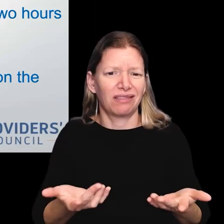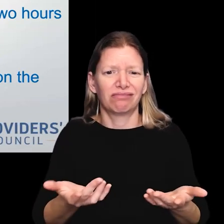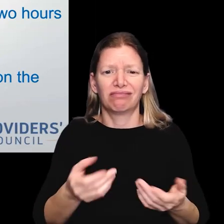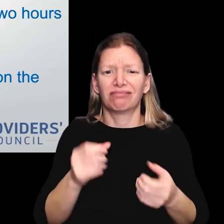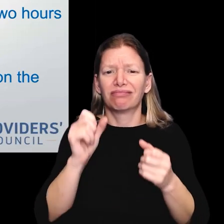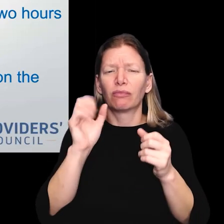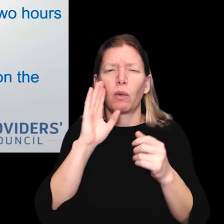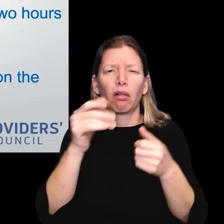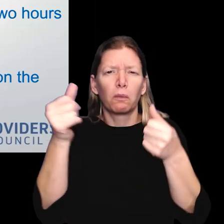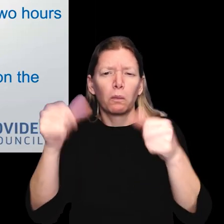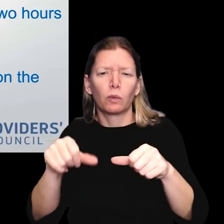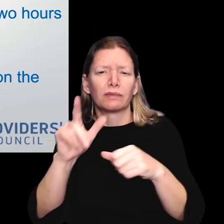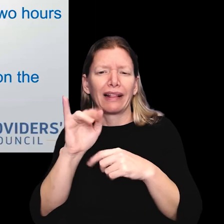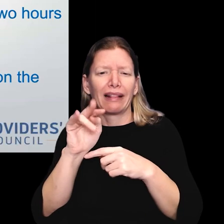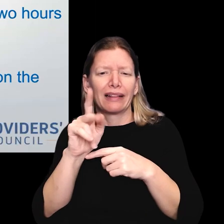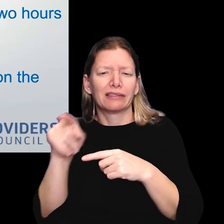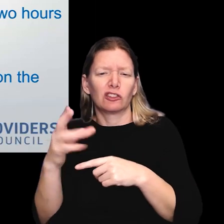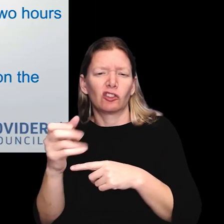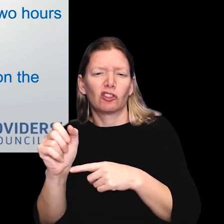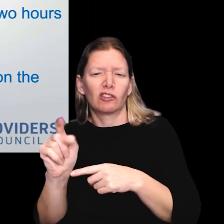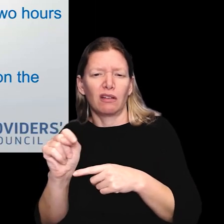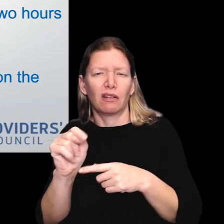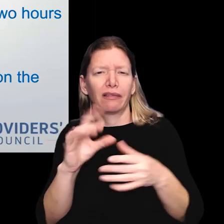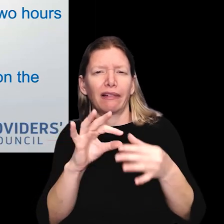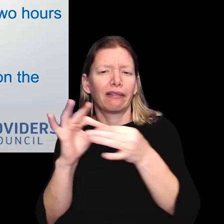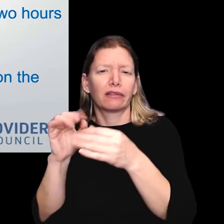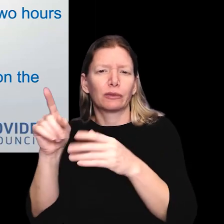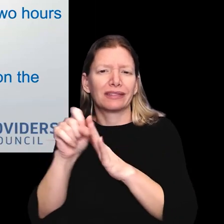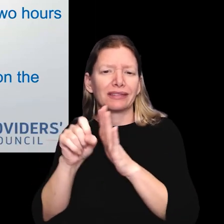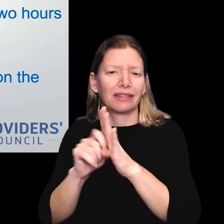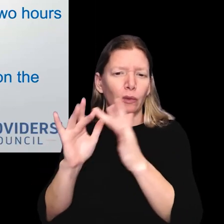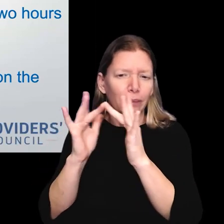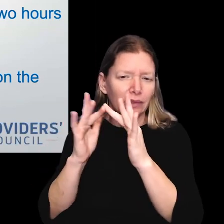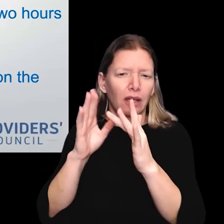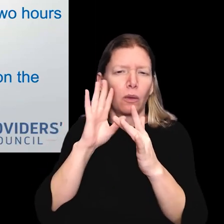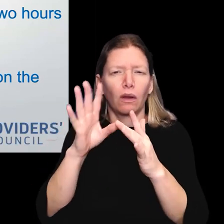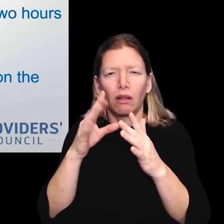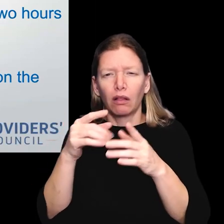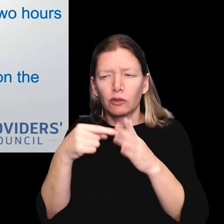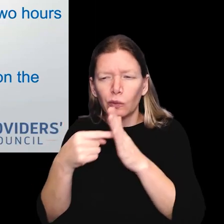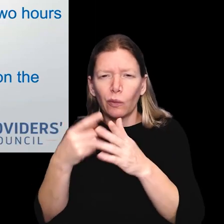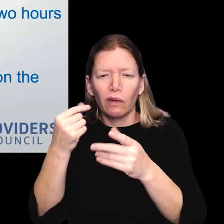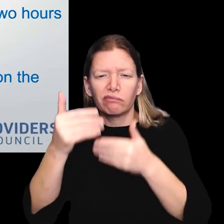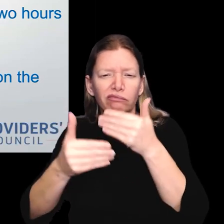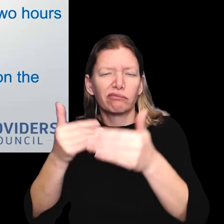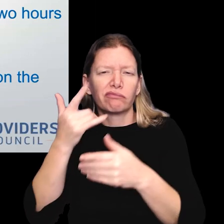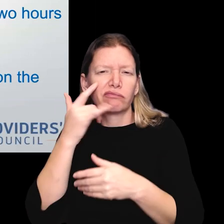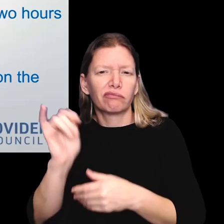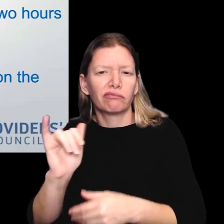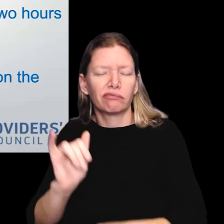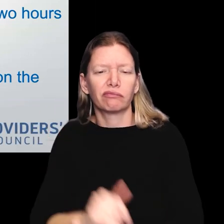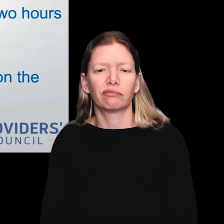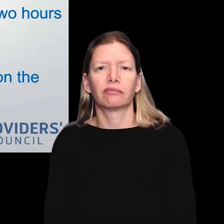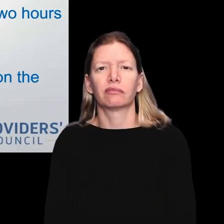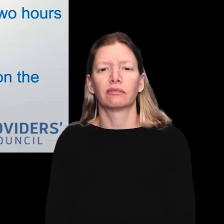online and we can post links in the chat as well to the state's website that'll take you through that whole